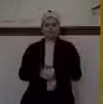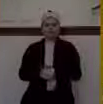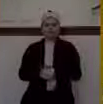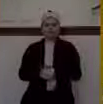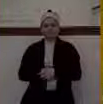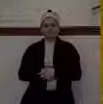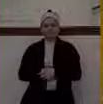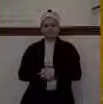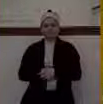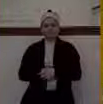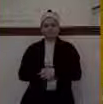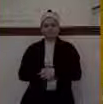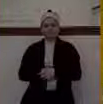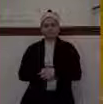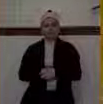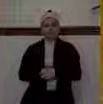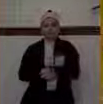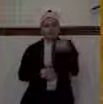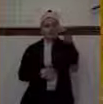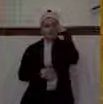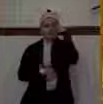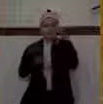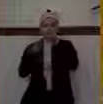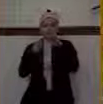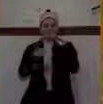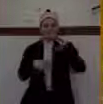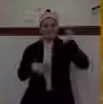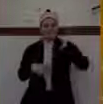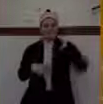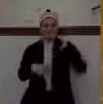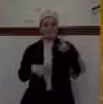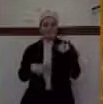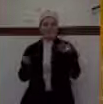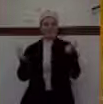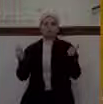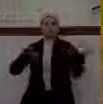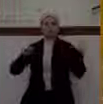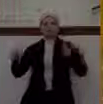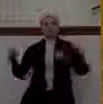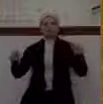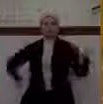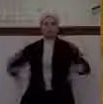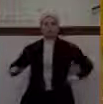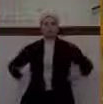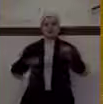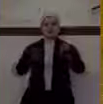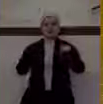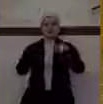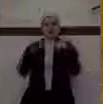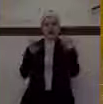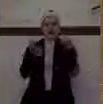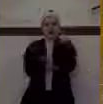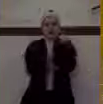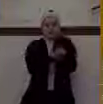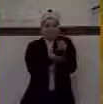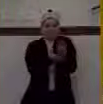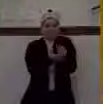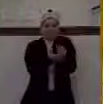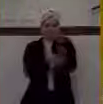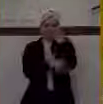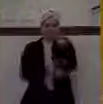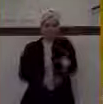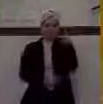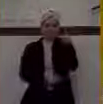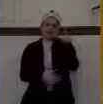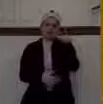boasted about their money? They had a banking system there that was the envy of the world. It was the banking center for all Asia